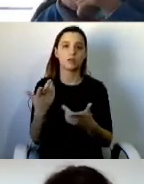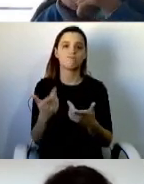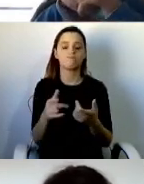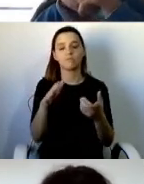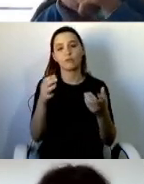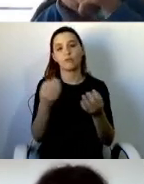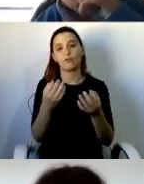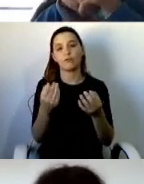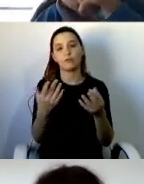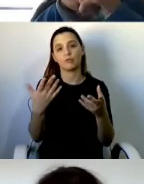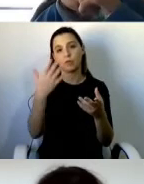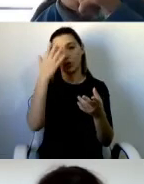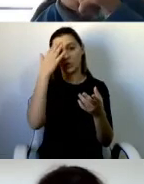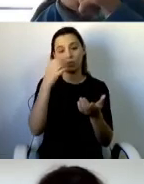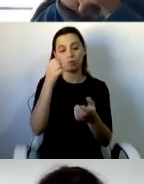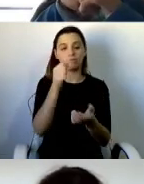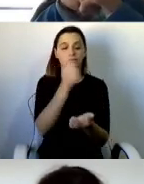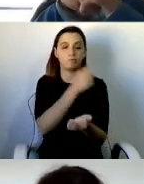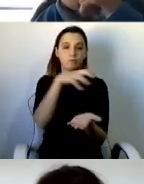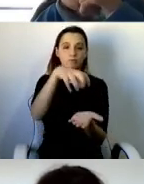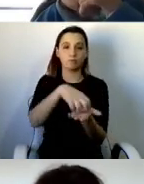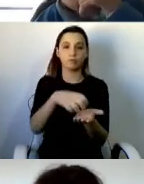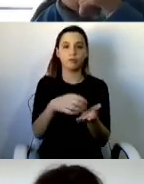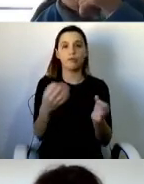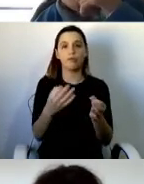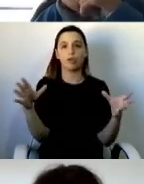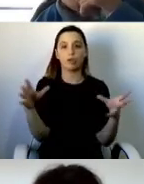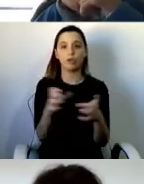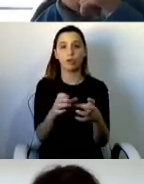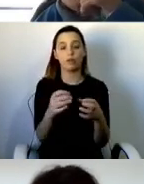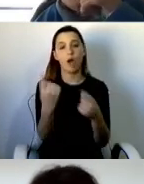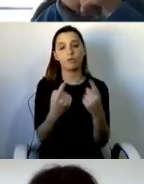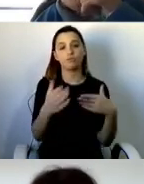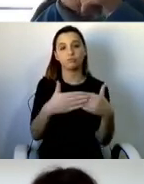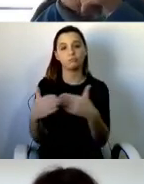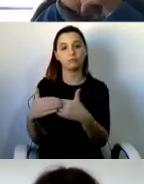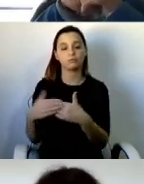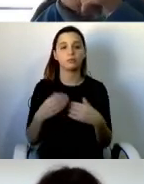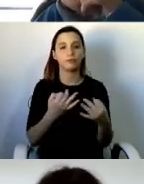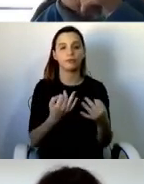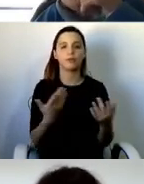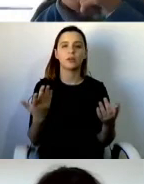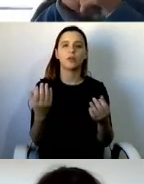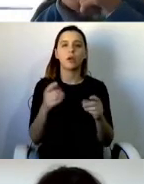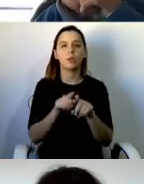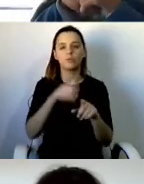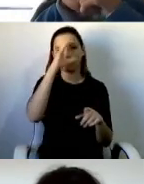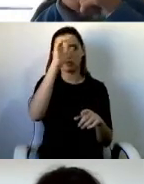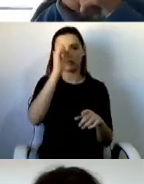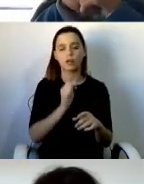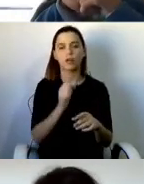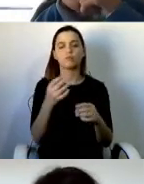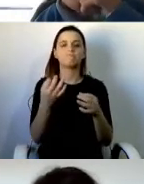This was a deliberate dismantling of the welfare state, in my opinion, undermining